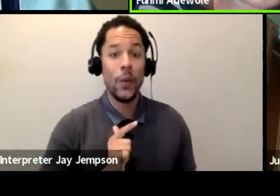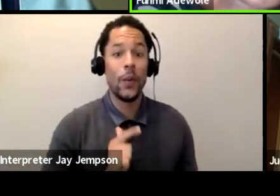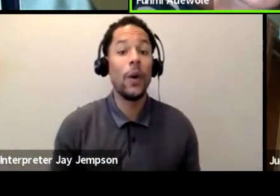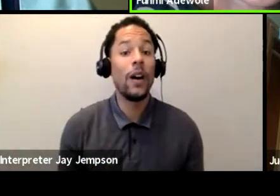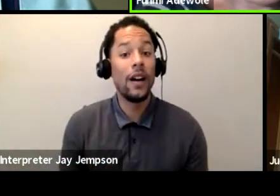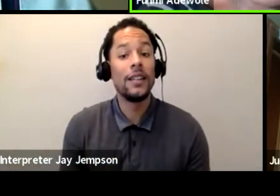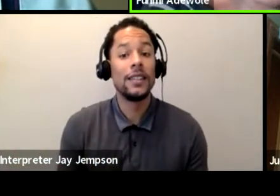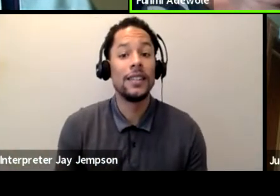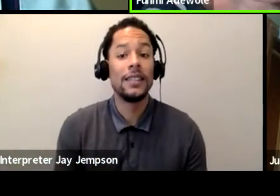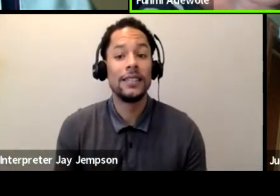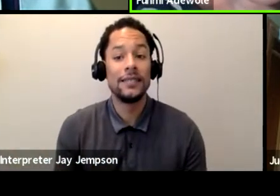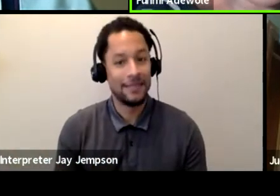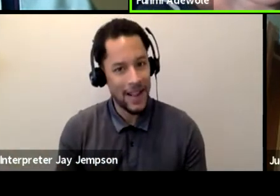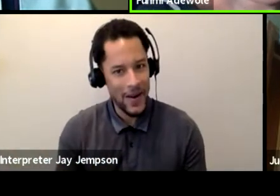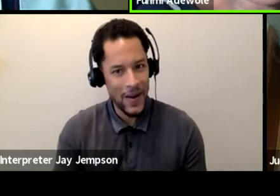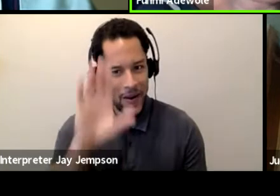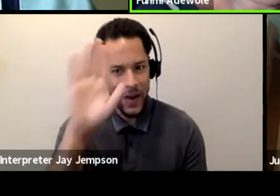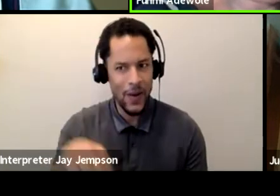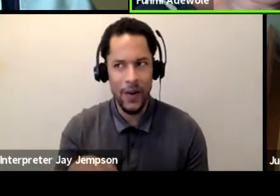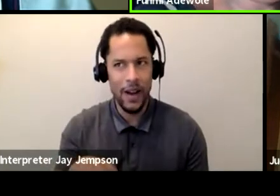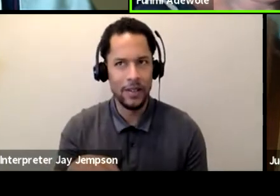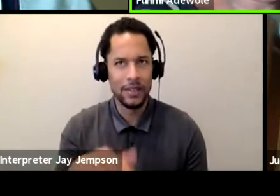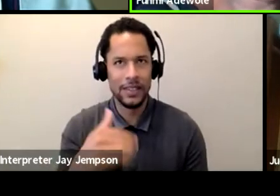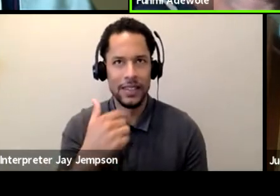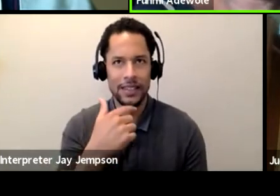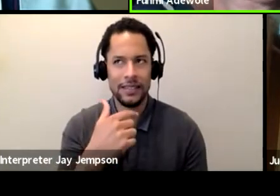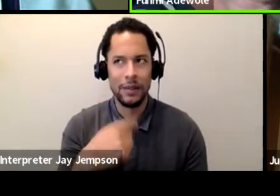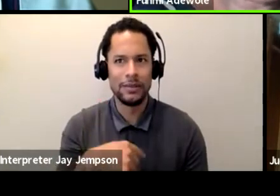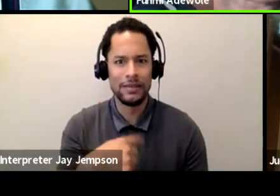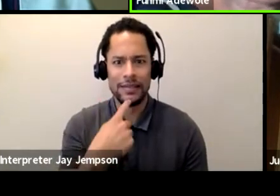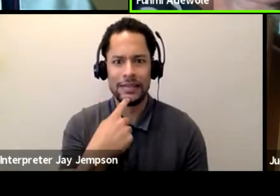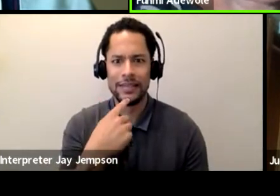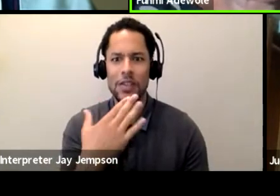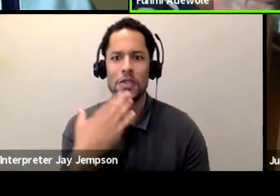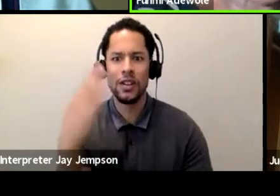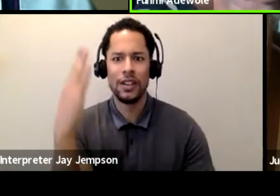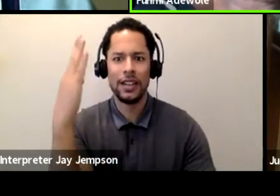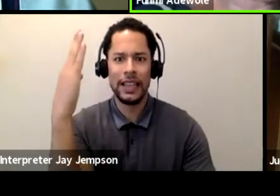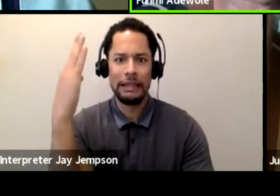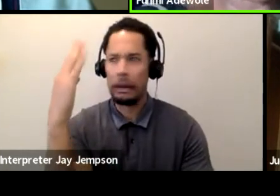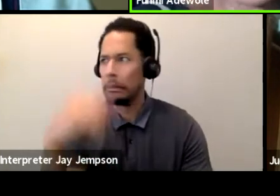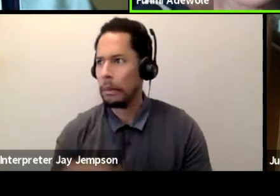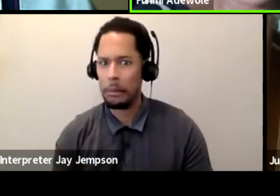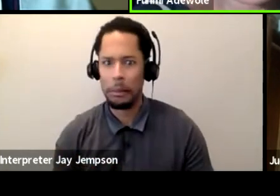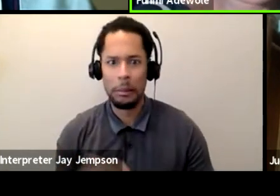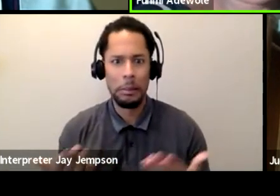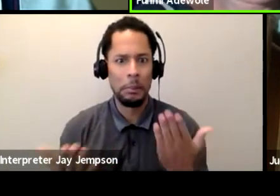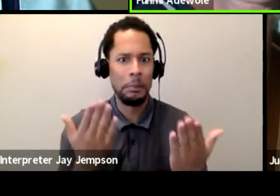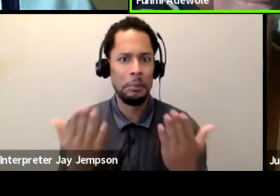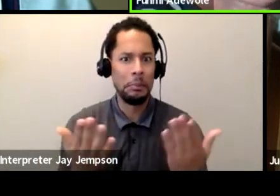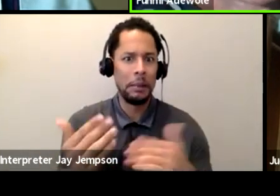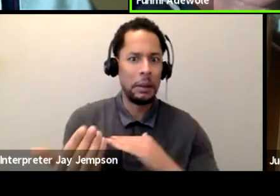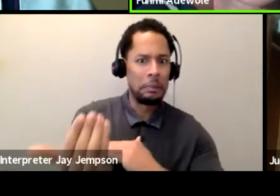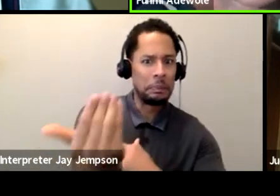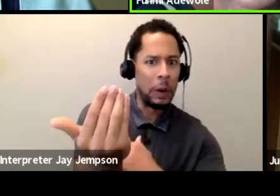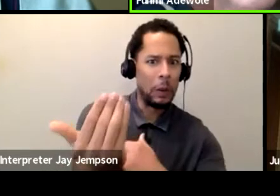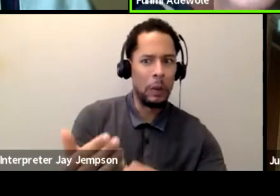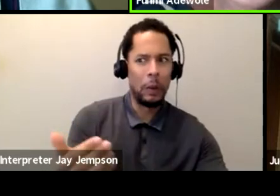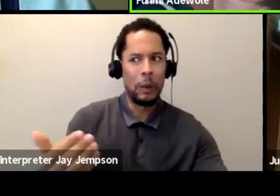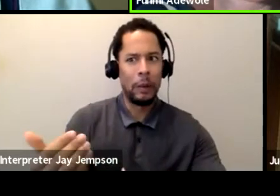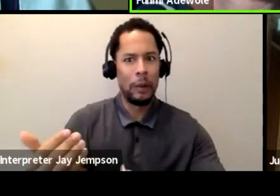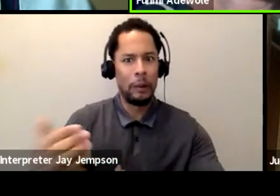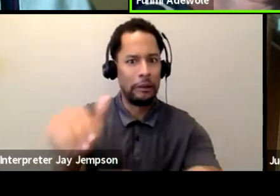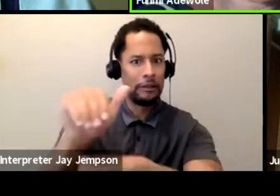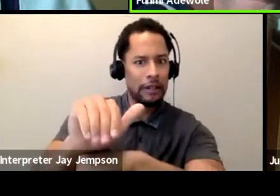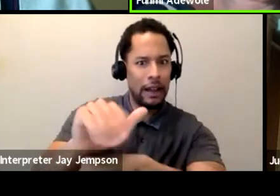Hello. Hello, everyone. was about to say good evening, but you might not be evening where you are. So my name is